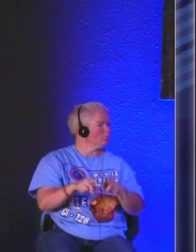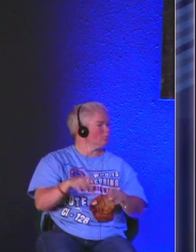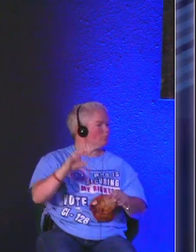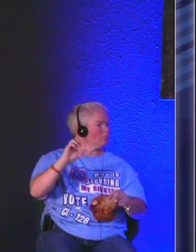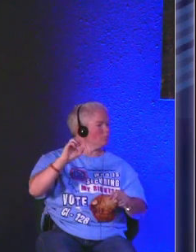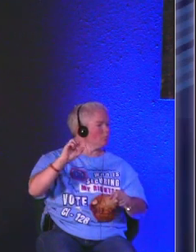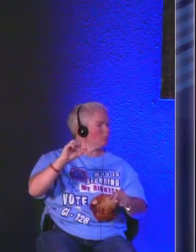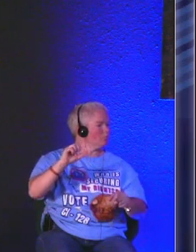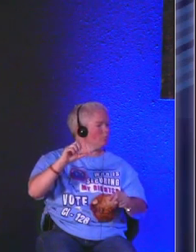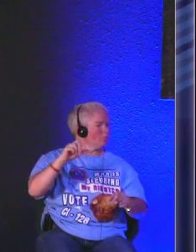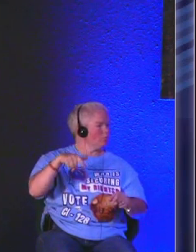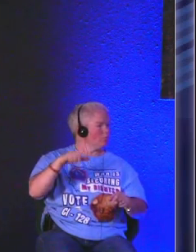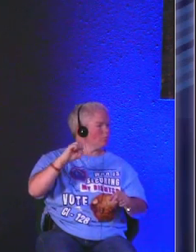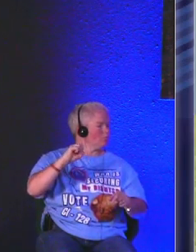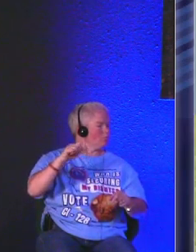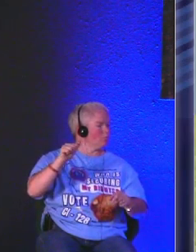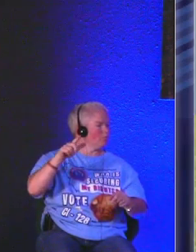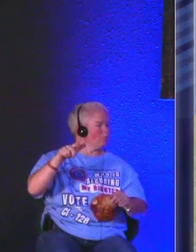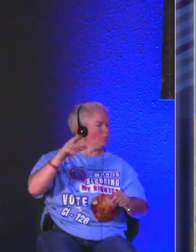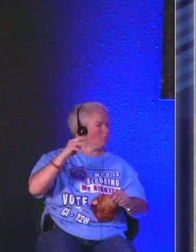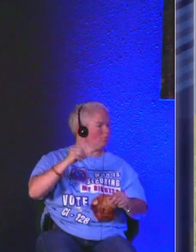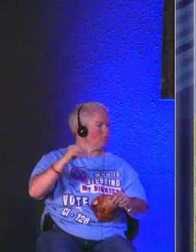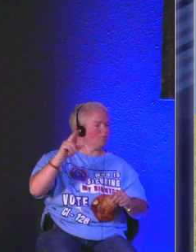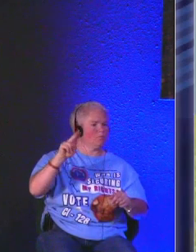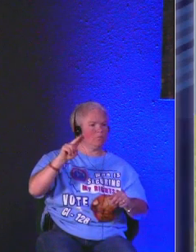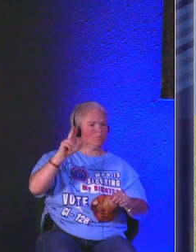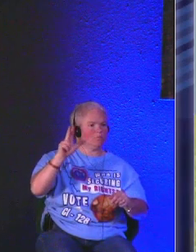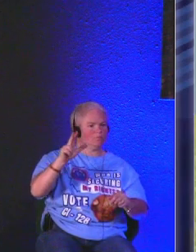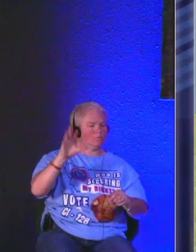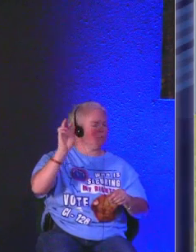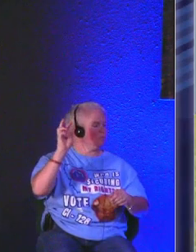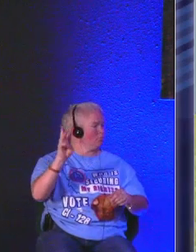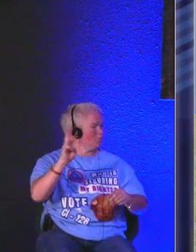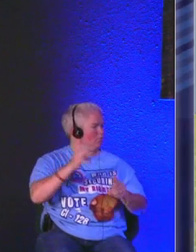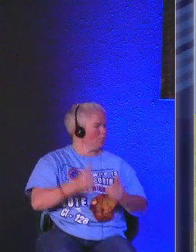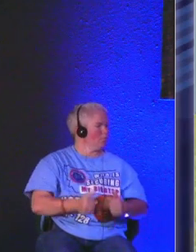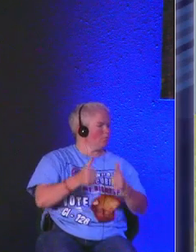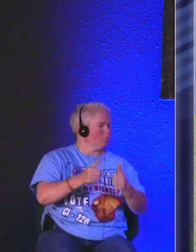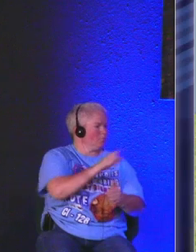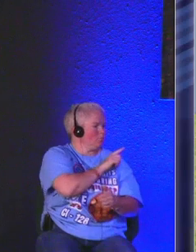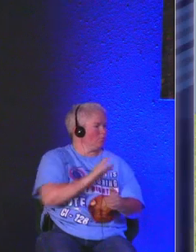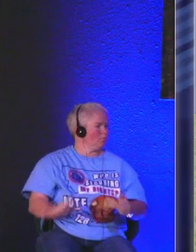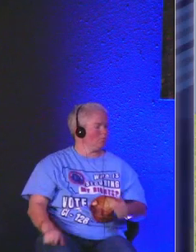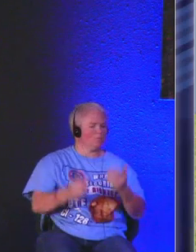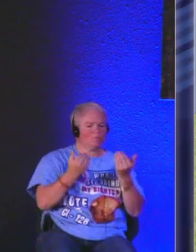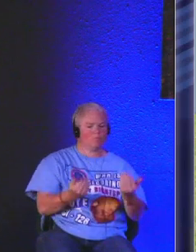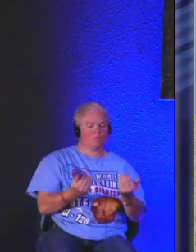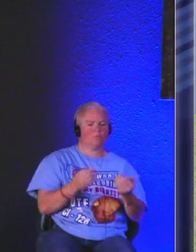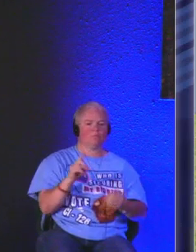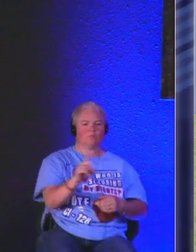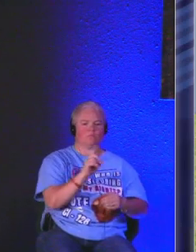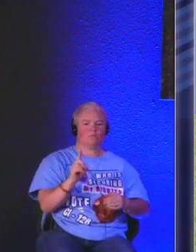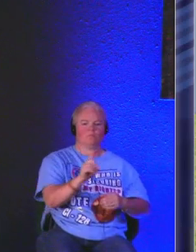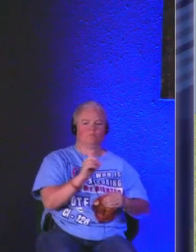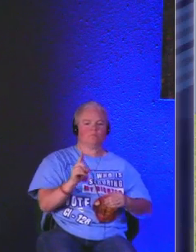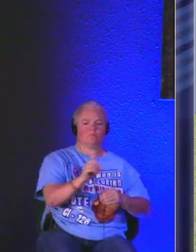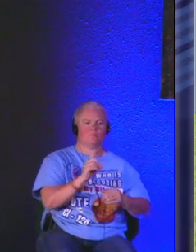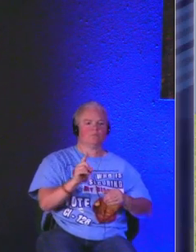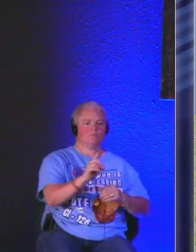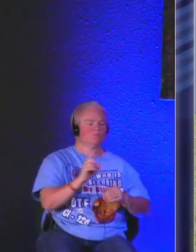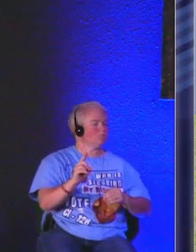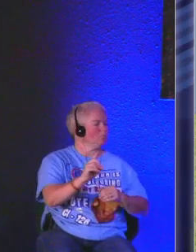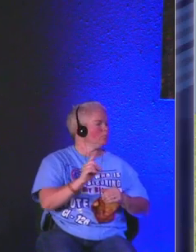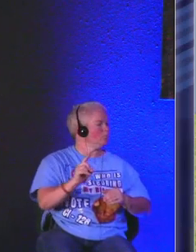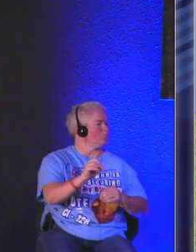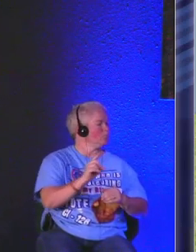Psalms 23 6 is about living a life in the Lord now and forever more